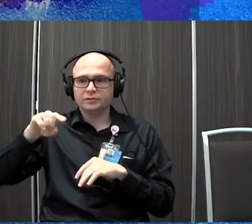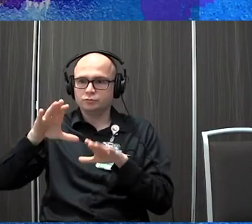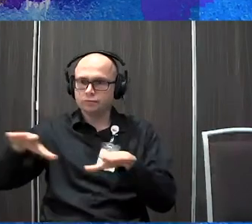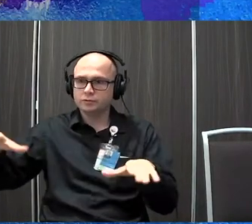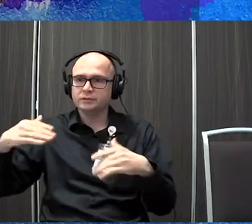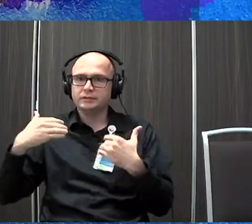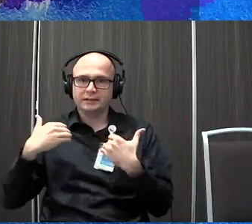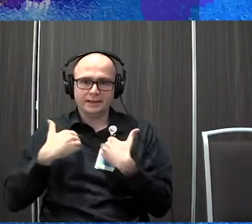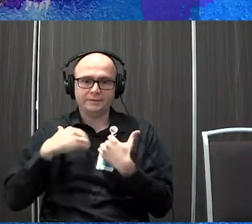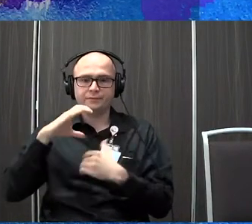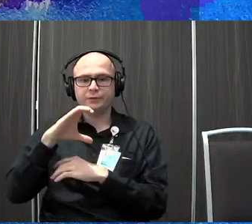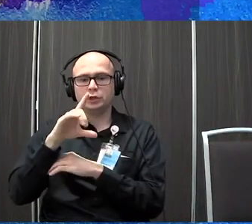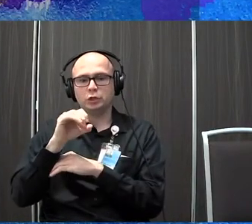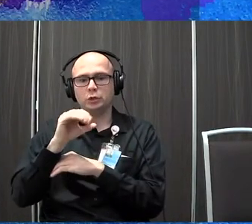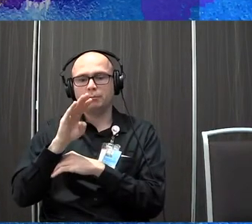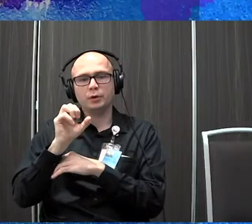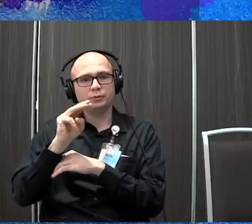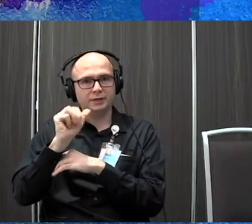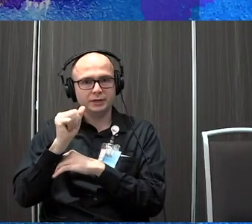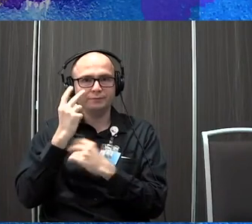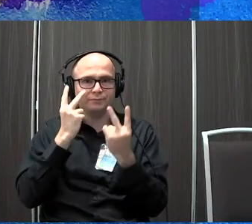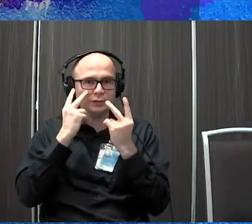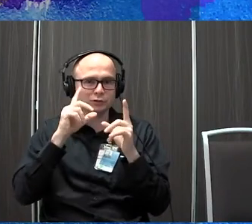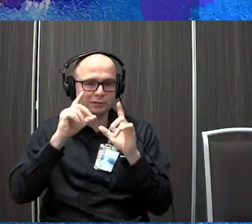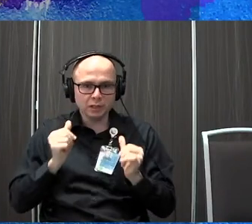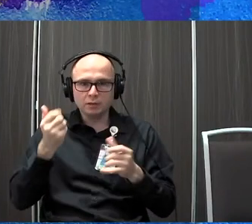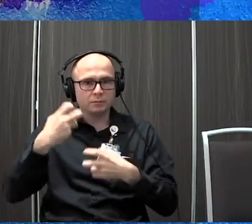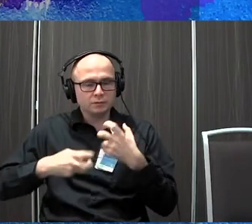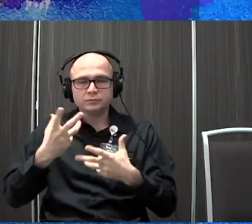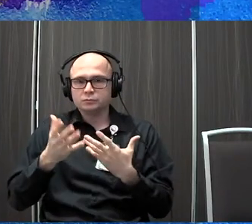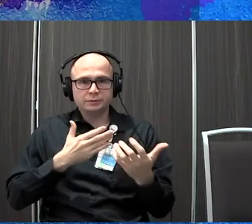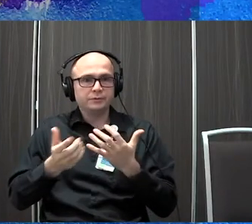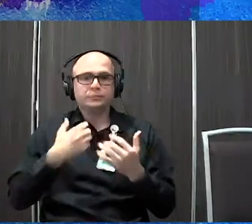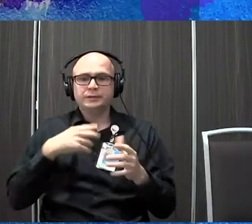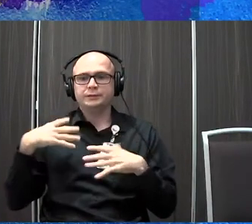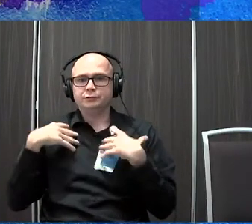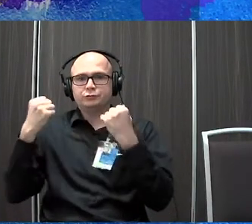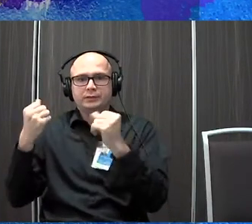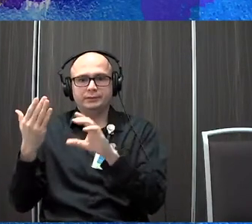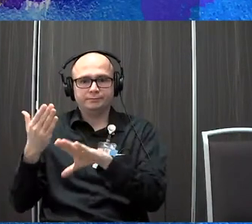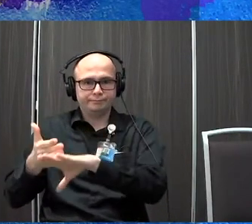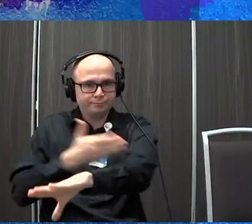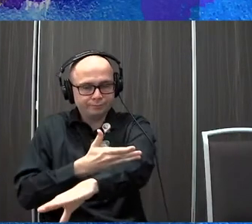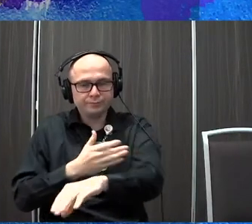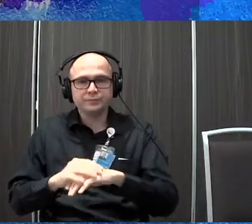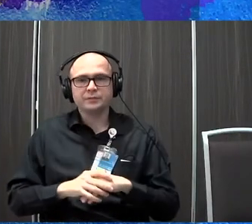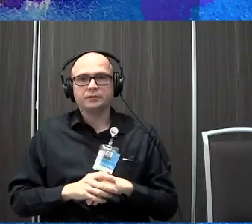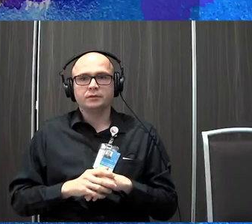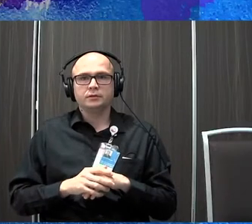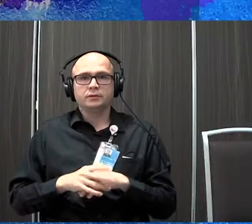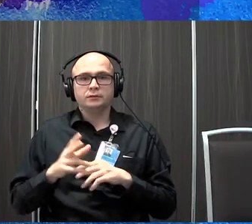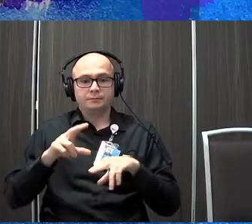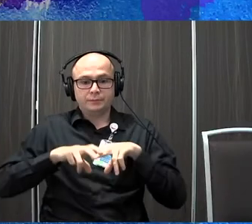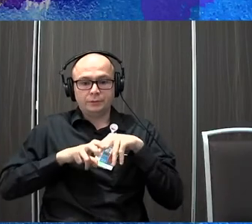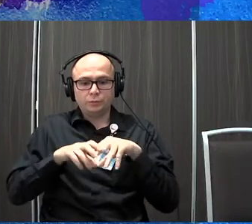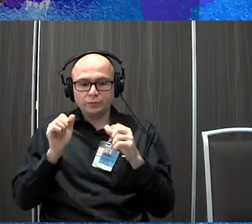have coldoma and they've got visual acuity issues, we need to continue to strengthen that. And so when it comes to sitting balance, providing them with a visual